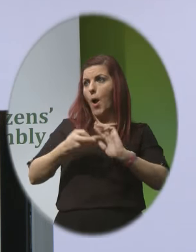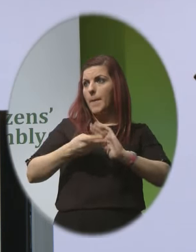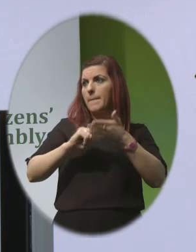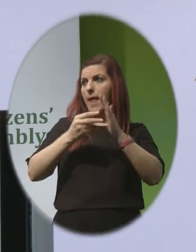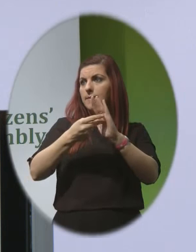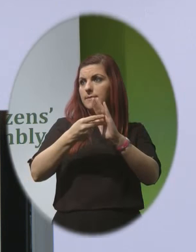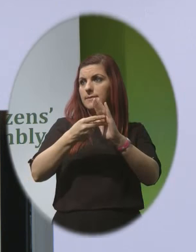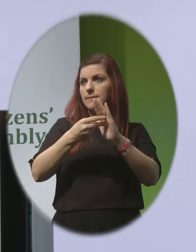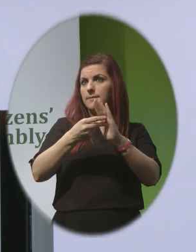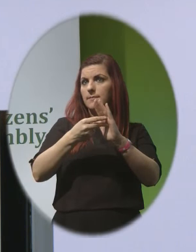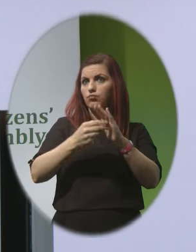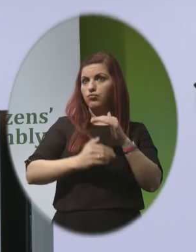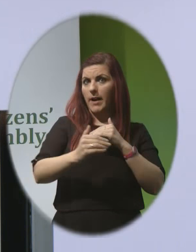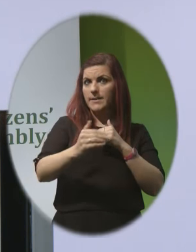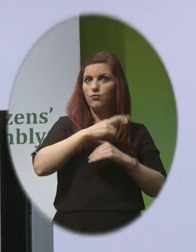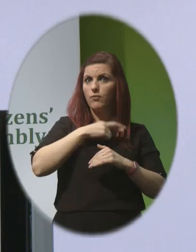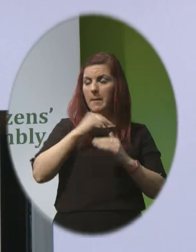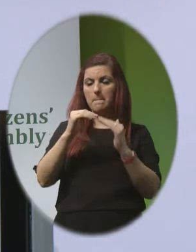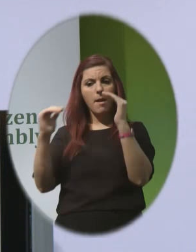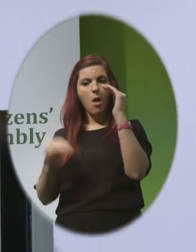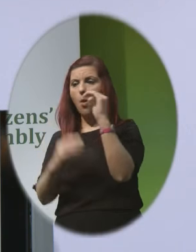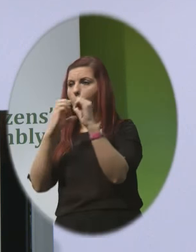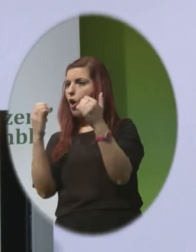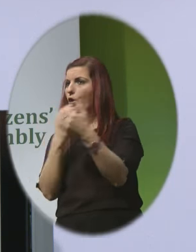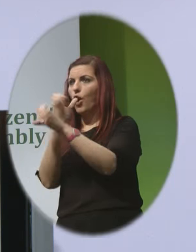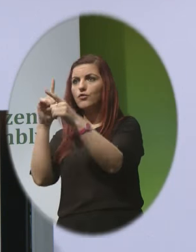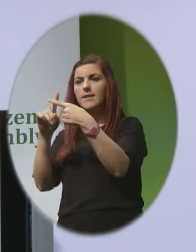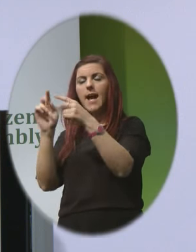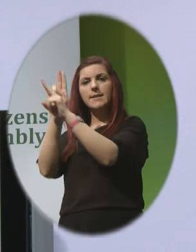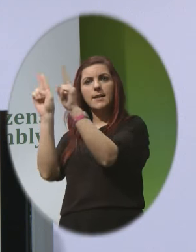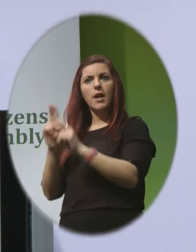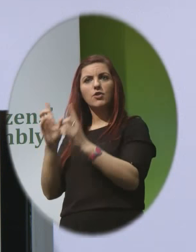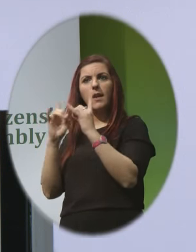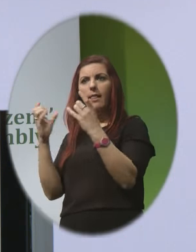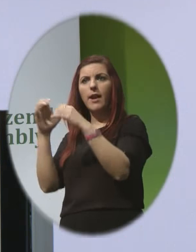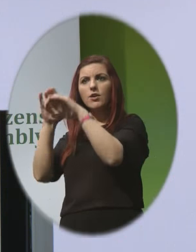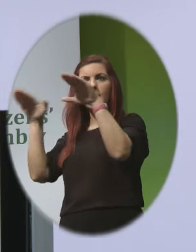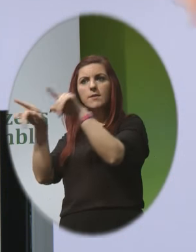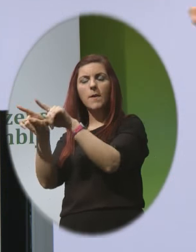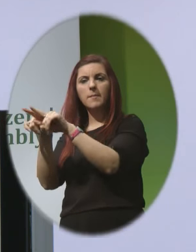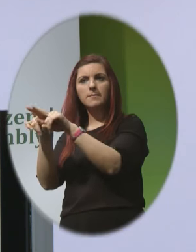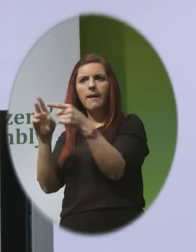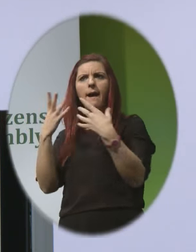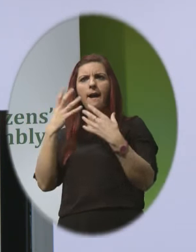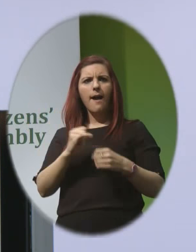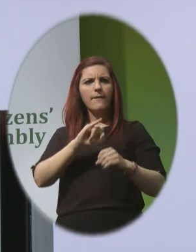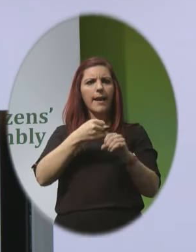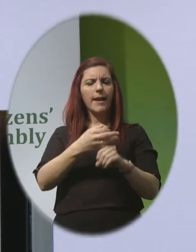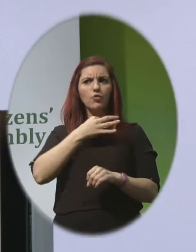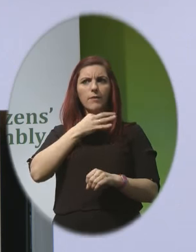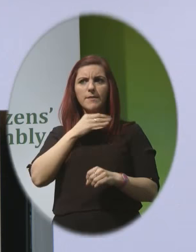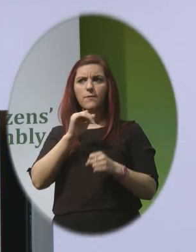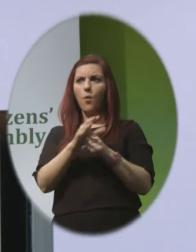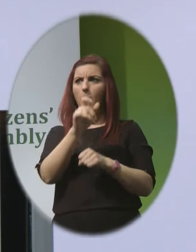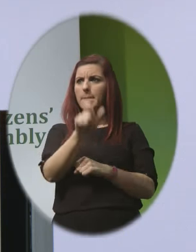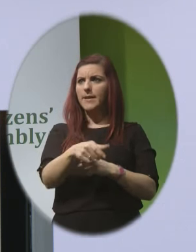Irish healthcare standards in all other areas and indeed international healthcare standards there are clinical risks to patient safety